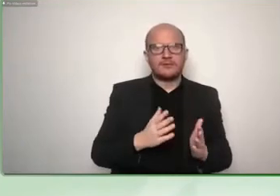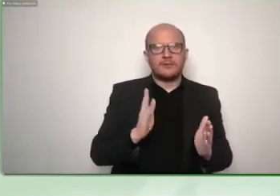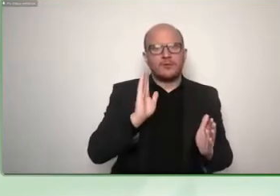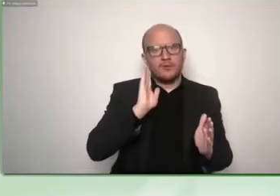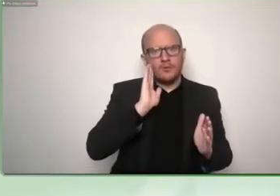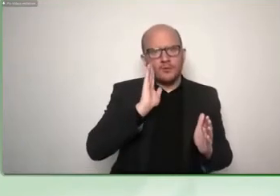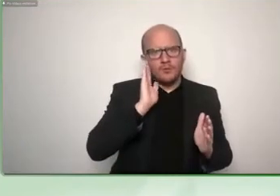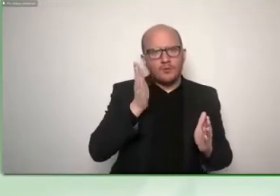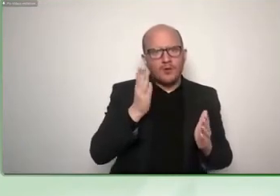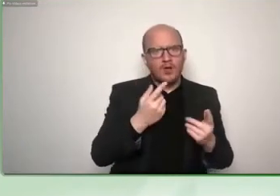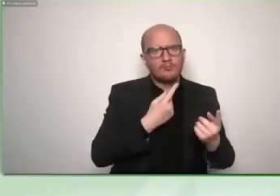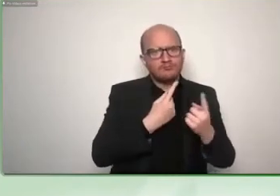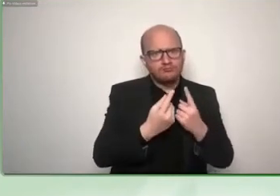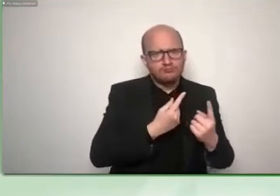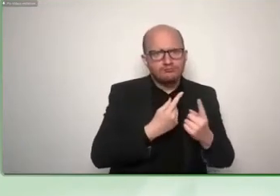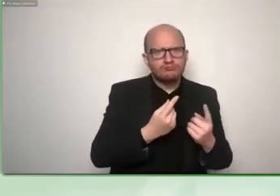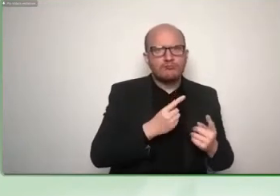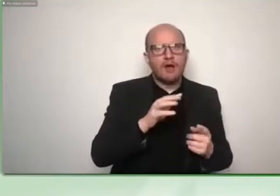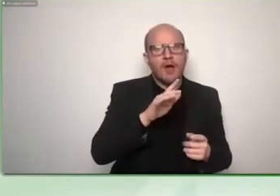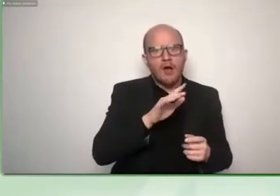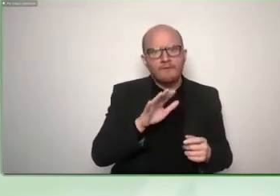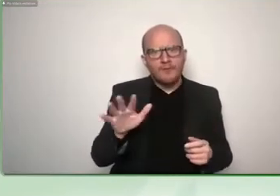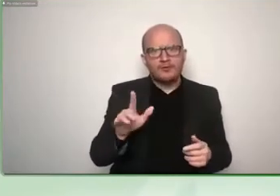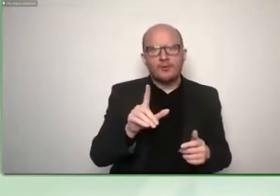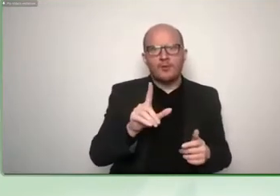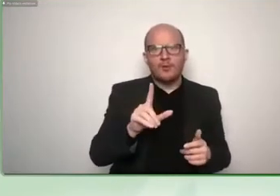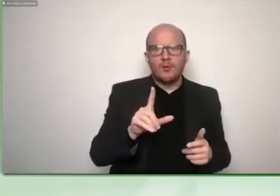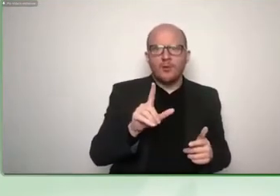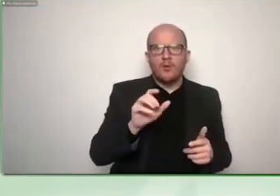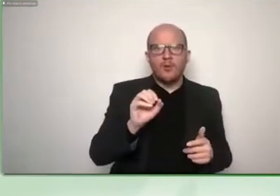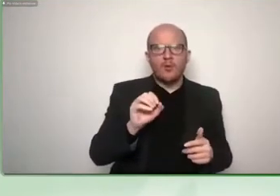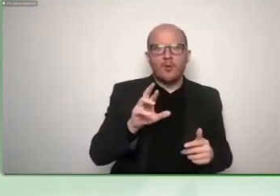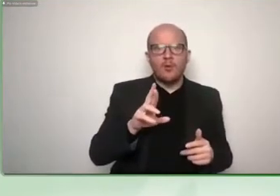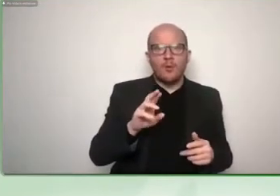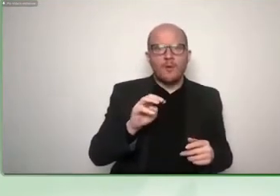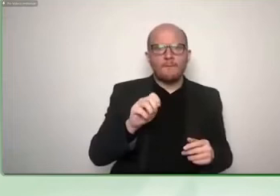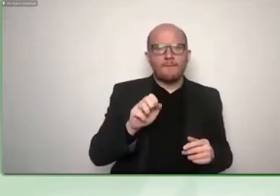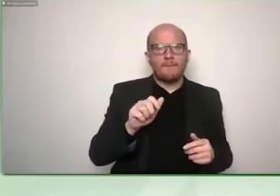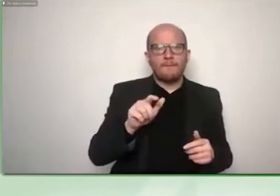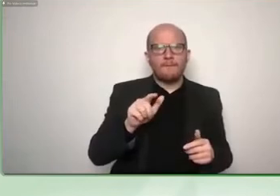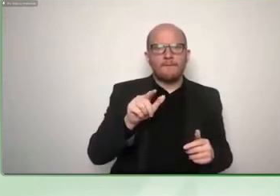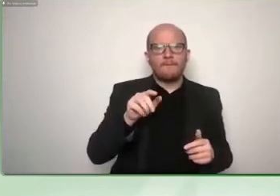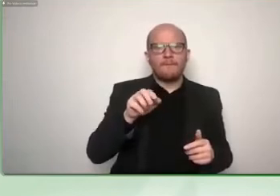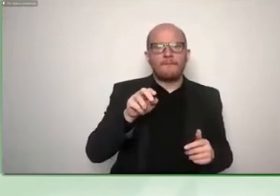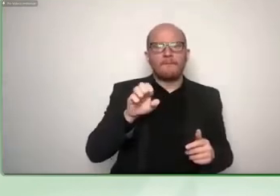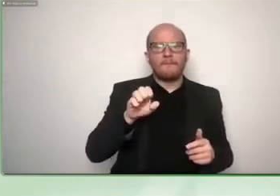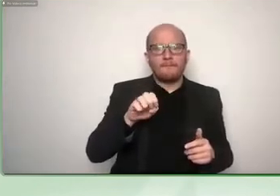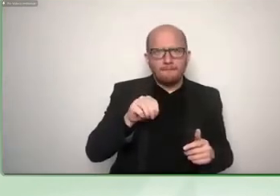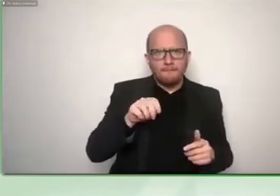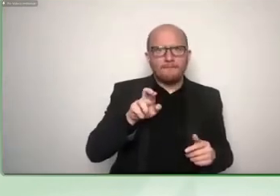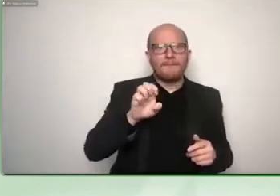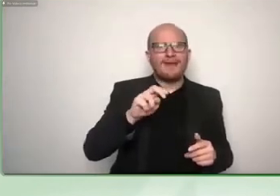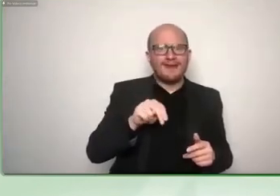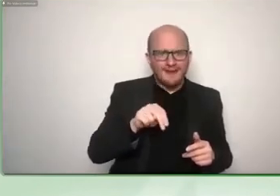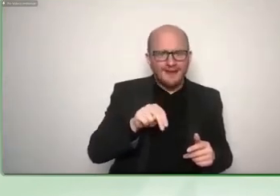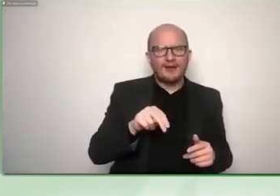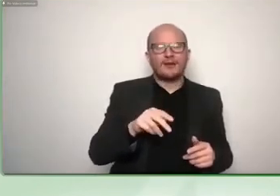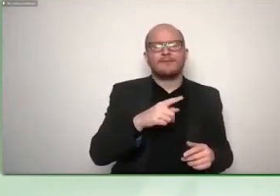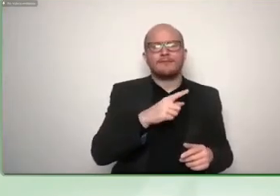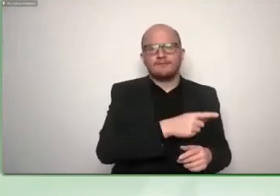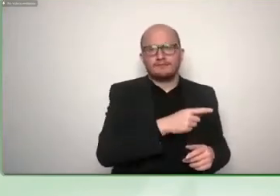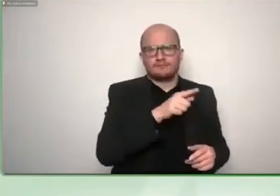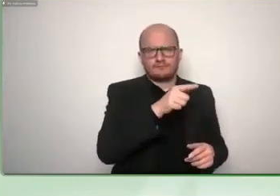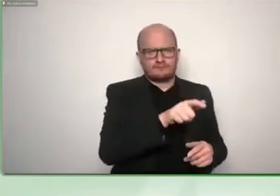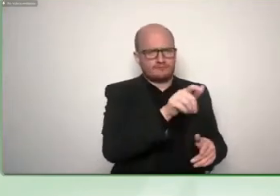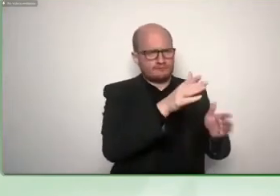juliana juliana batjani who is a social entrepreneur from austria who is doing a great work on promoting